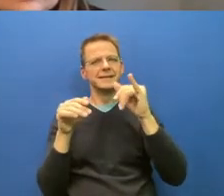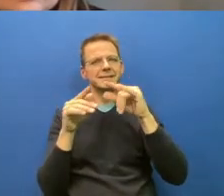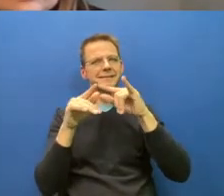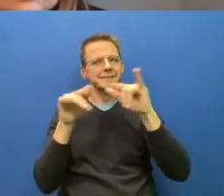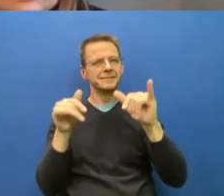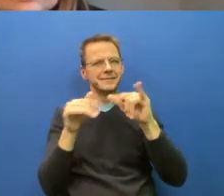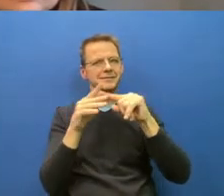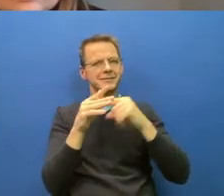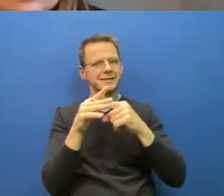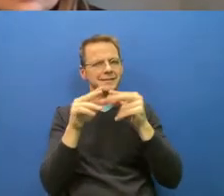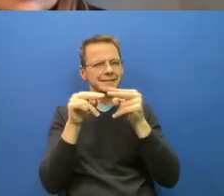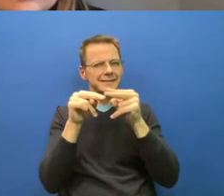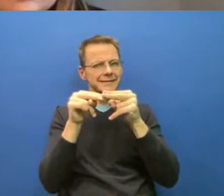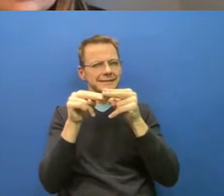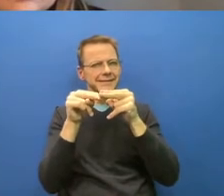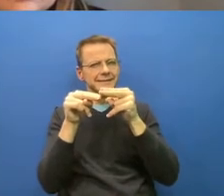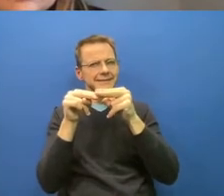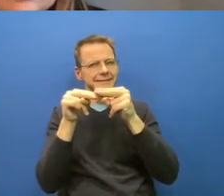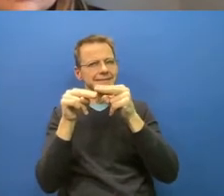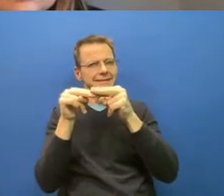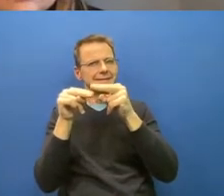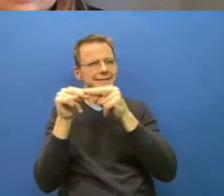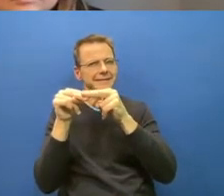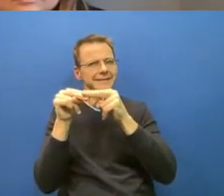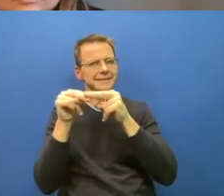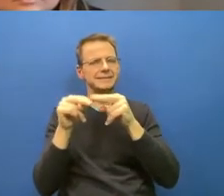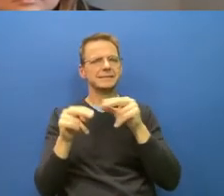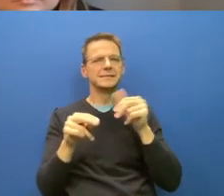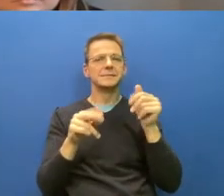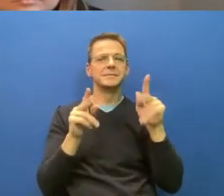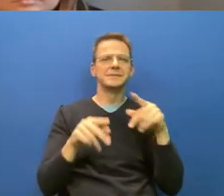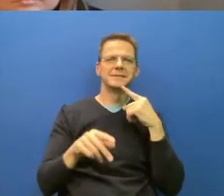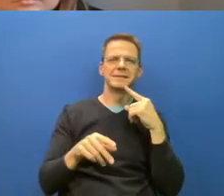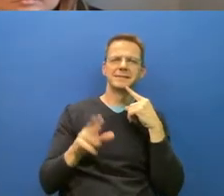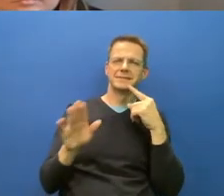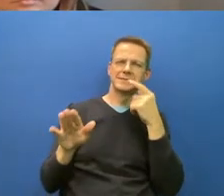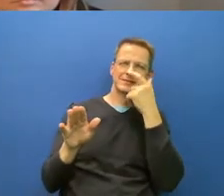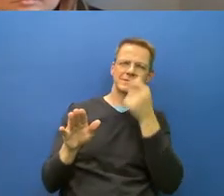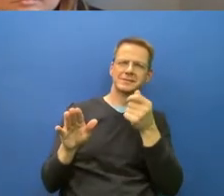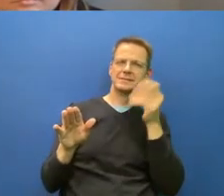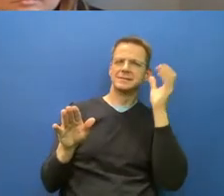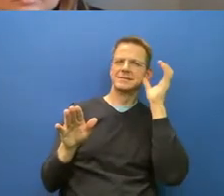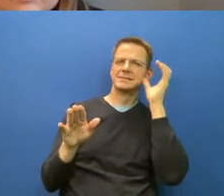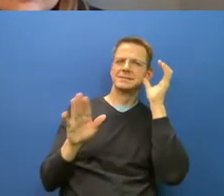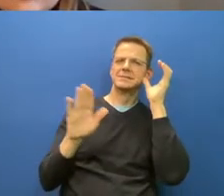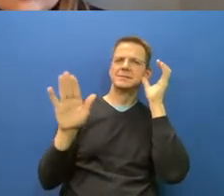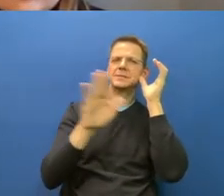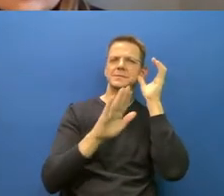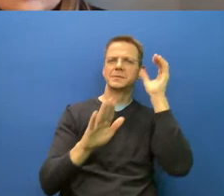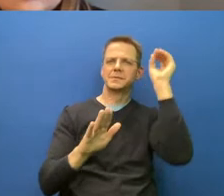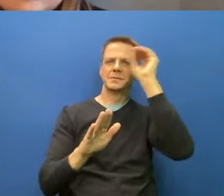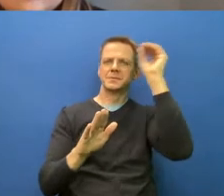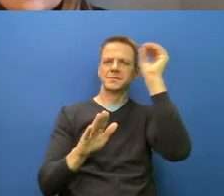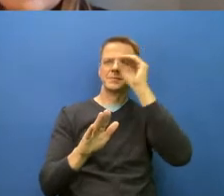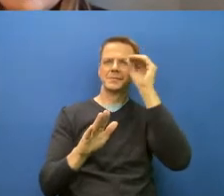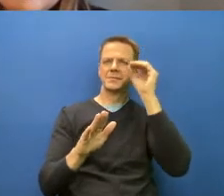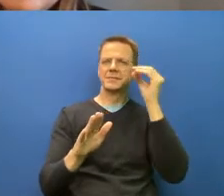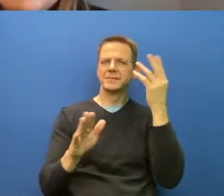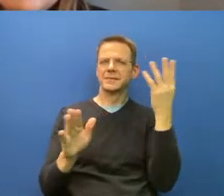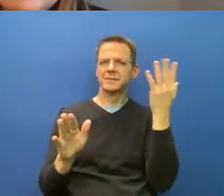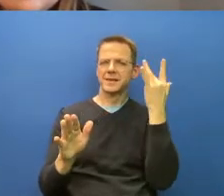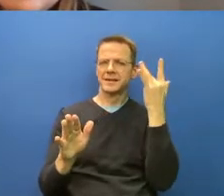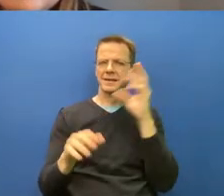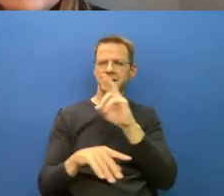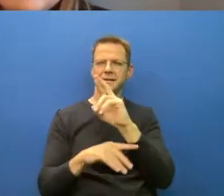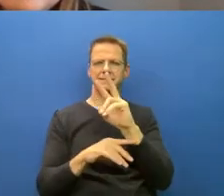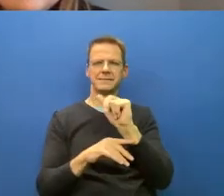they'd be interested in hearing experts' opinions on this and what it might bode for winter glitch or something that